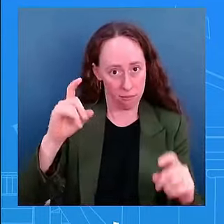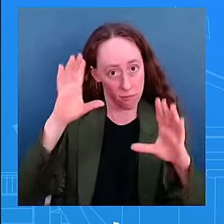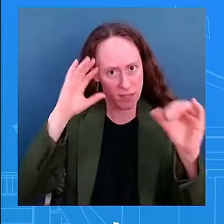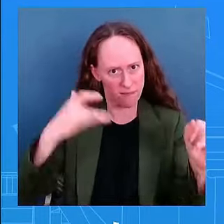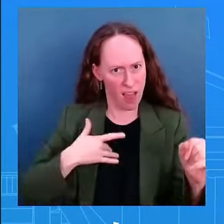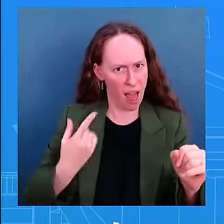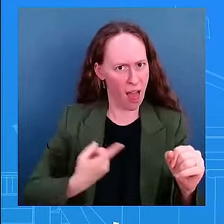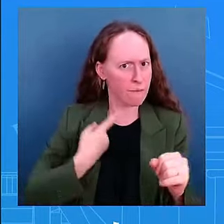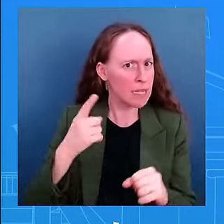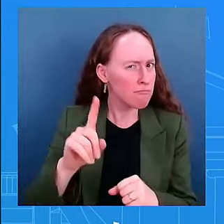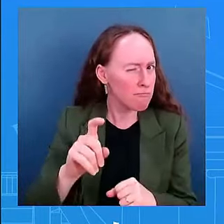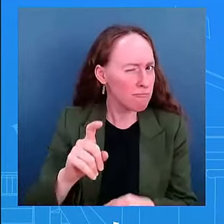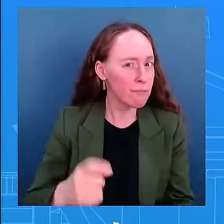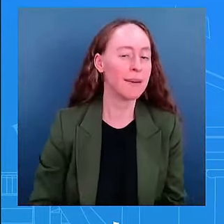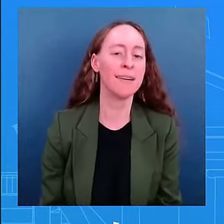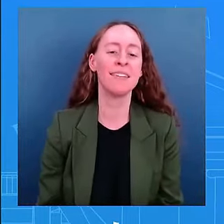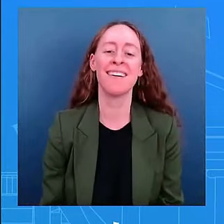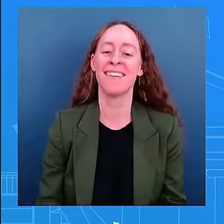add did he see